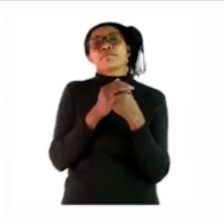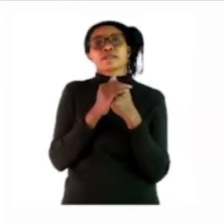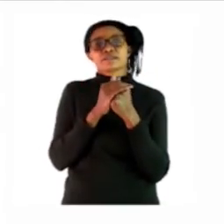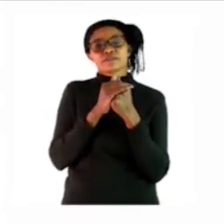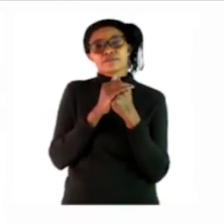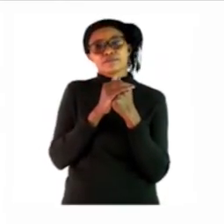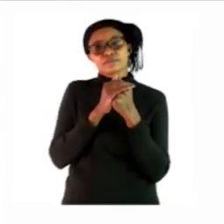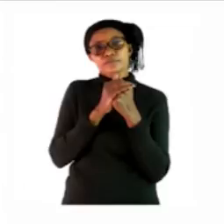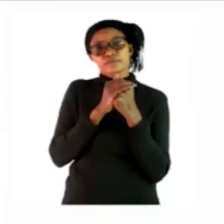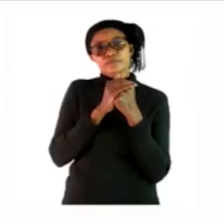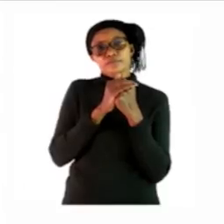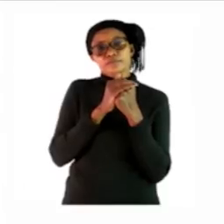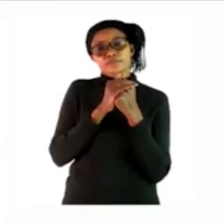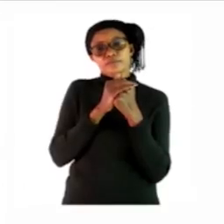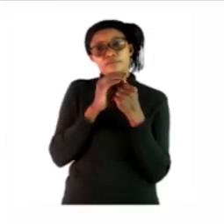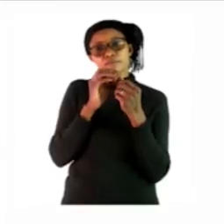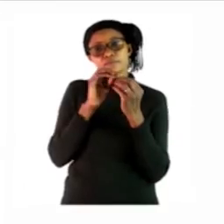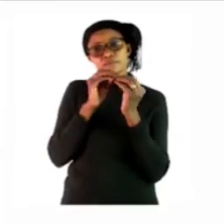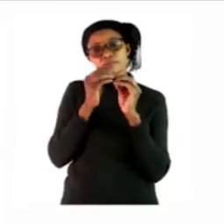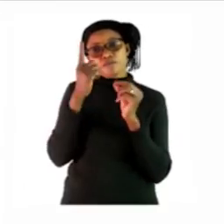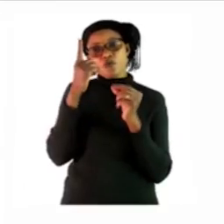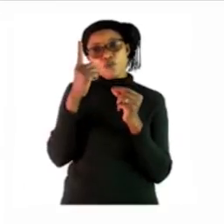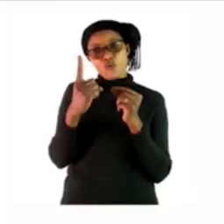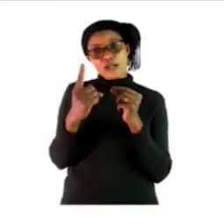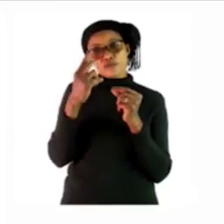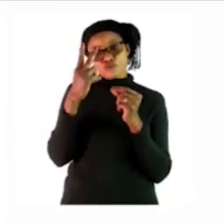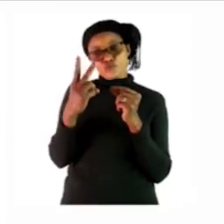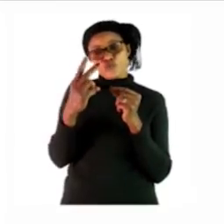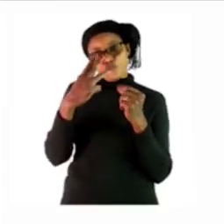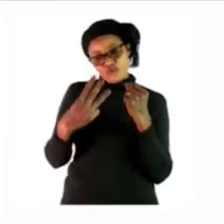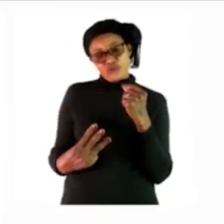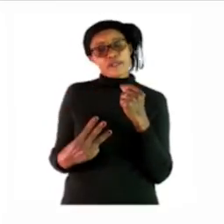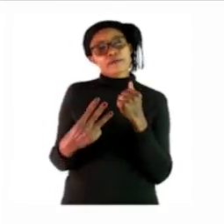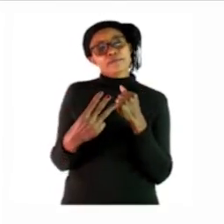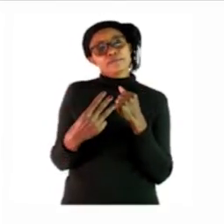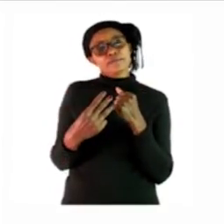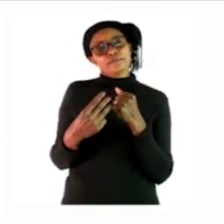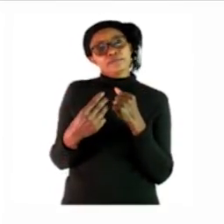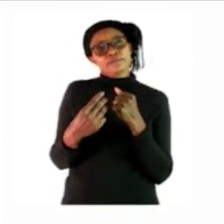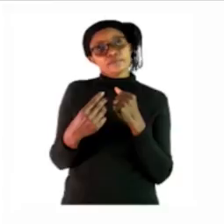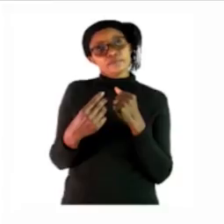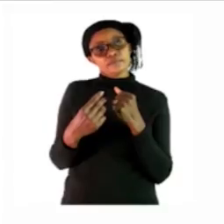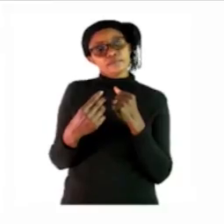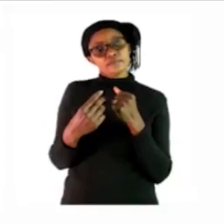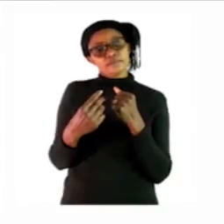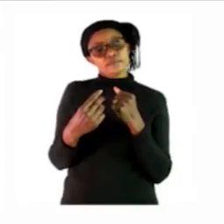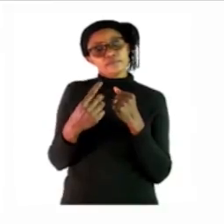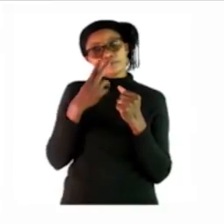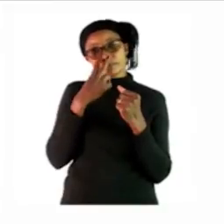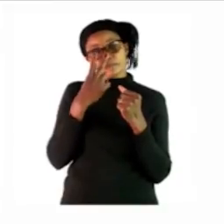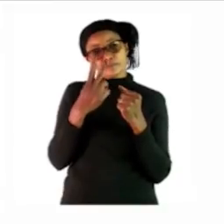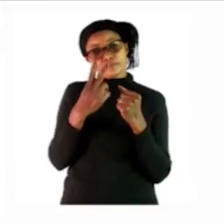numbers the numbers are one two and three as we can see